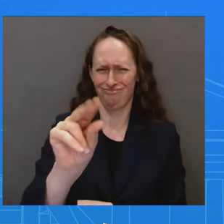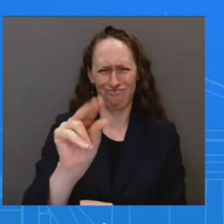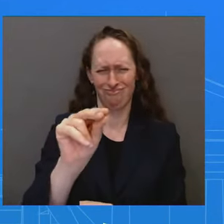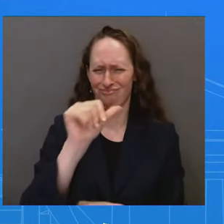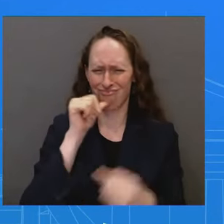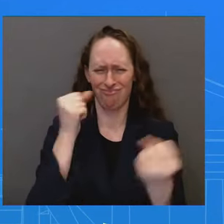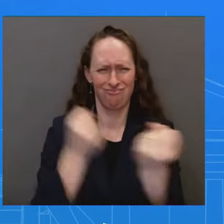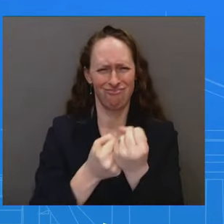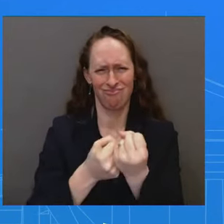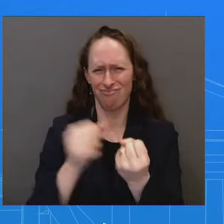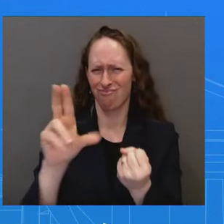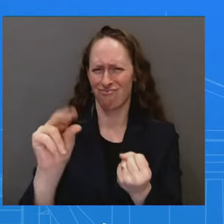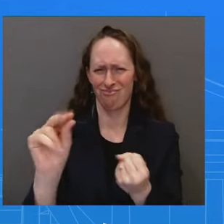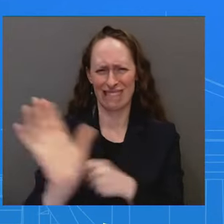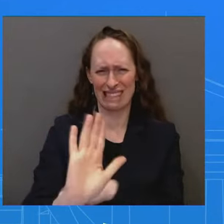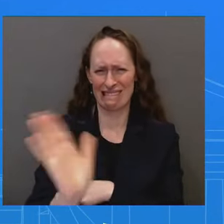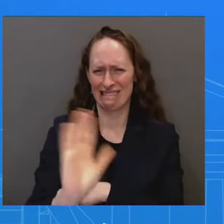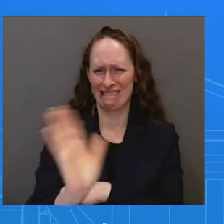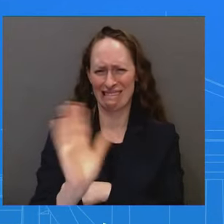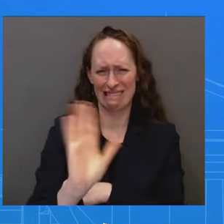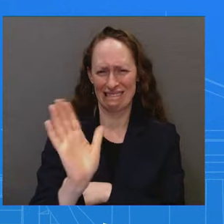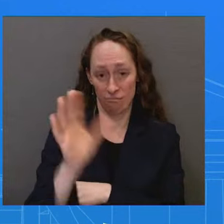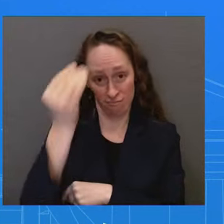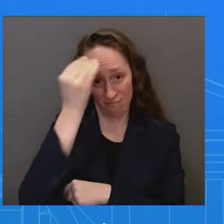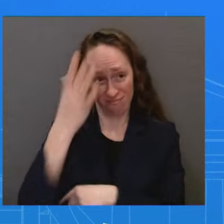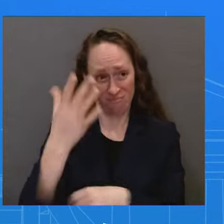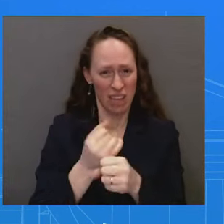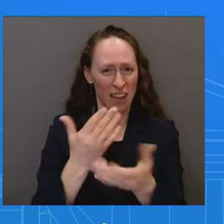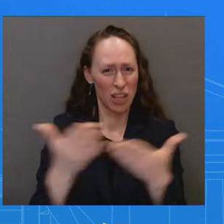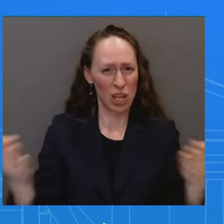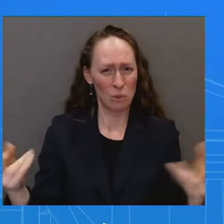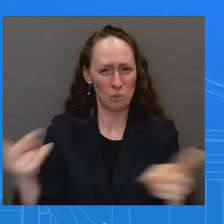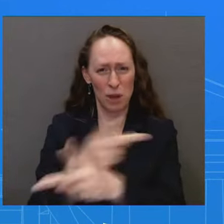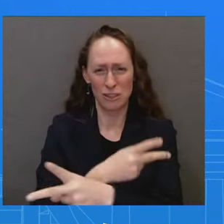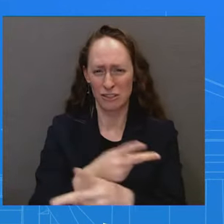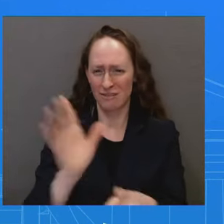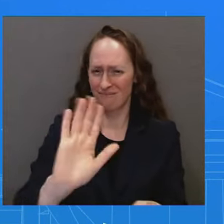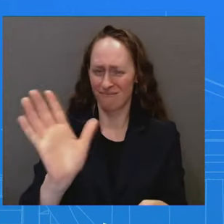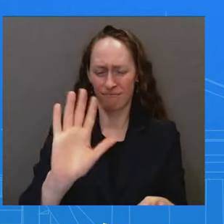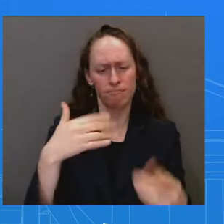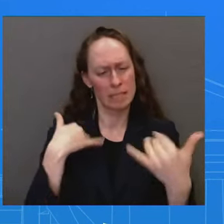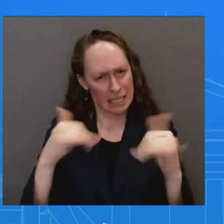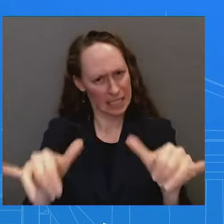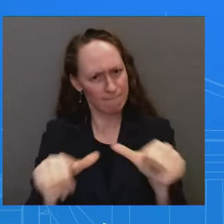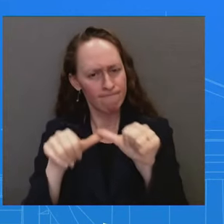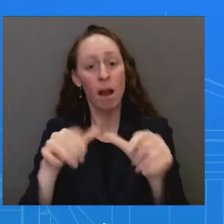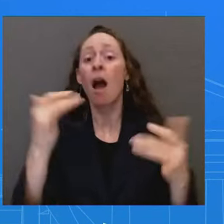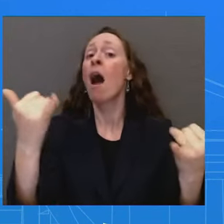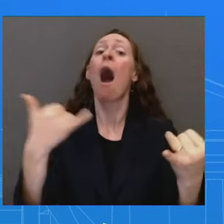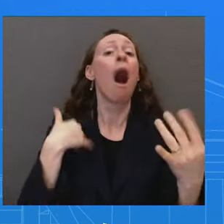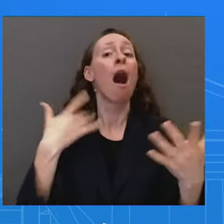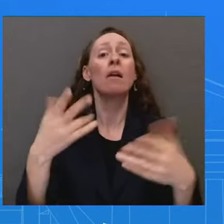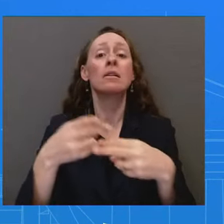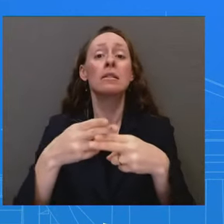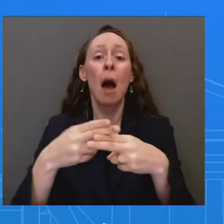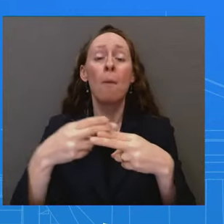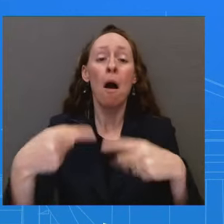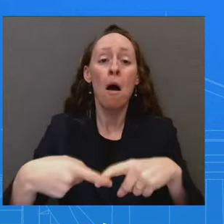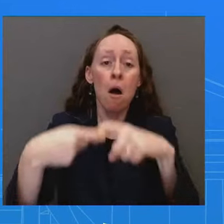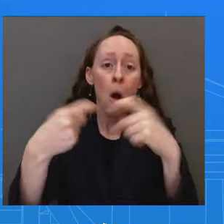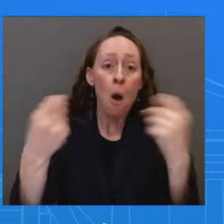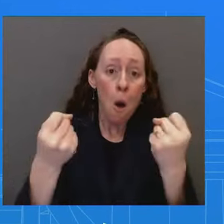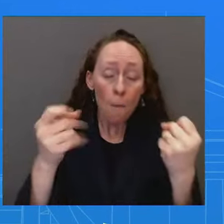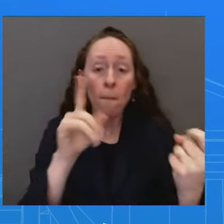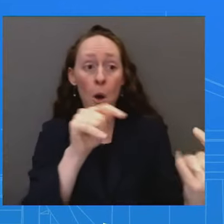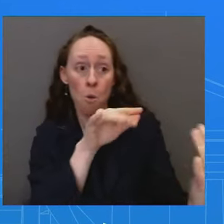right now. We do continue to support humanitarian pauses, but not a general ceasefire right now. Uh, the President wasn't signaling any change at all. fact, he was signaling very much his